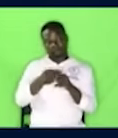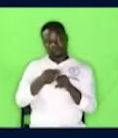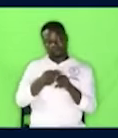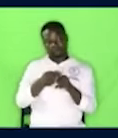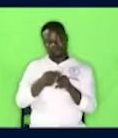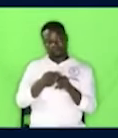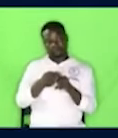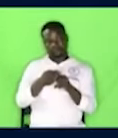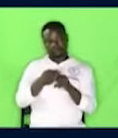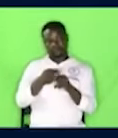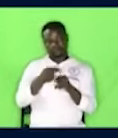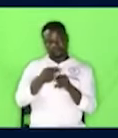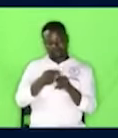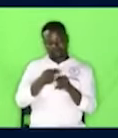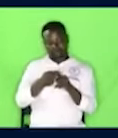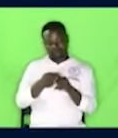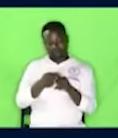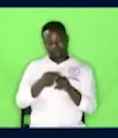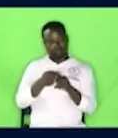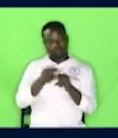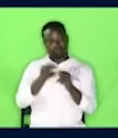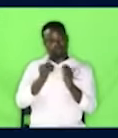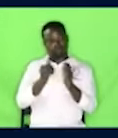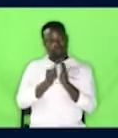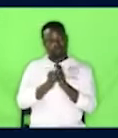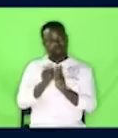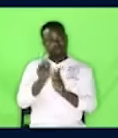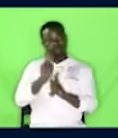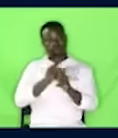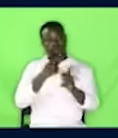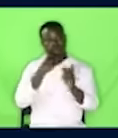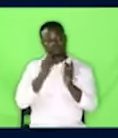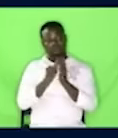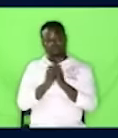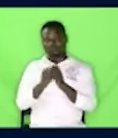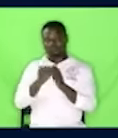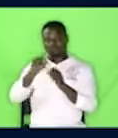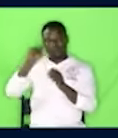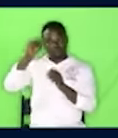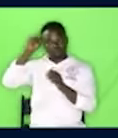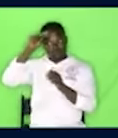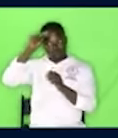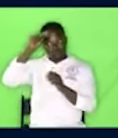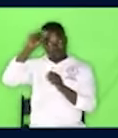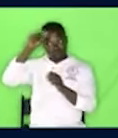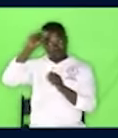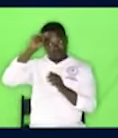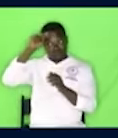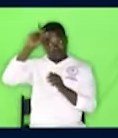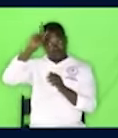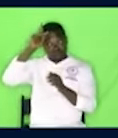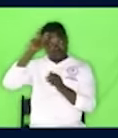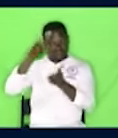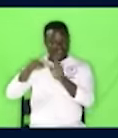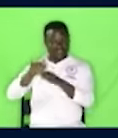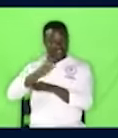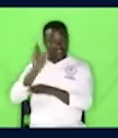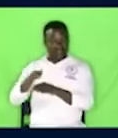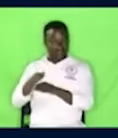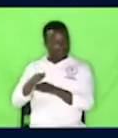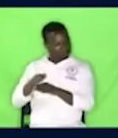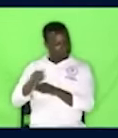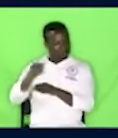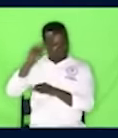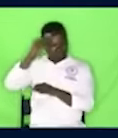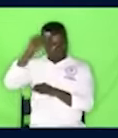outlive you. That is why people say Nkrumah never dies. Not that he's not dead. No. Nkrumah is dead.